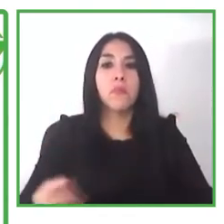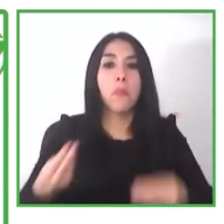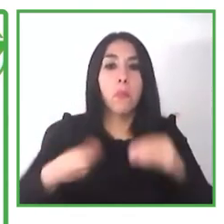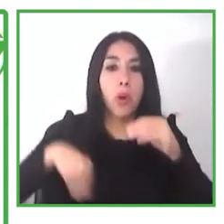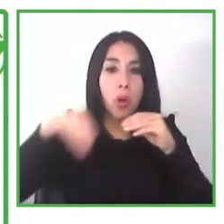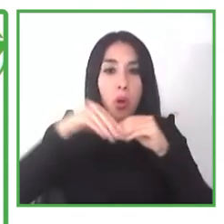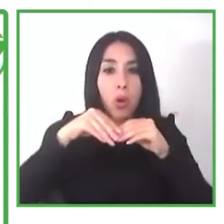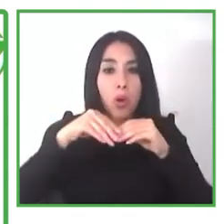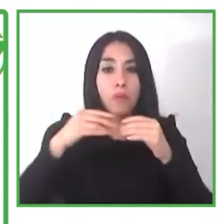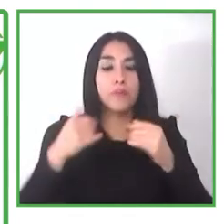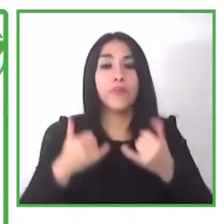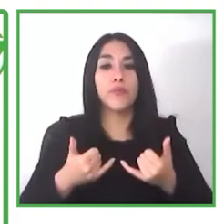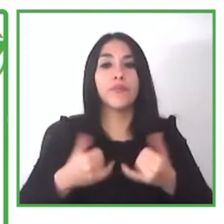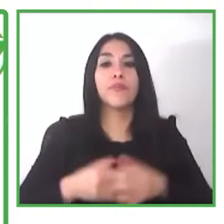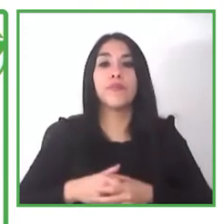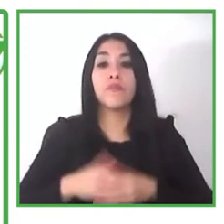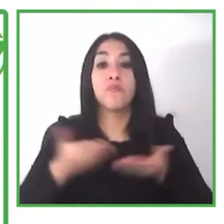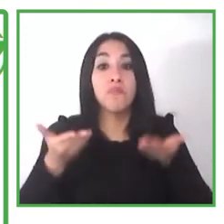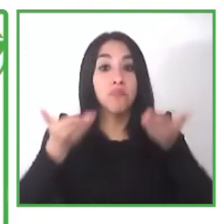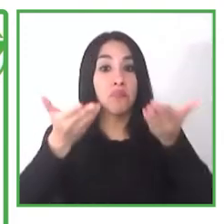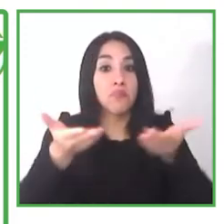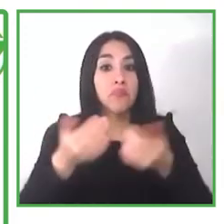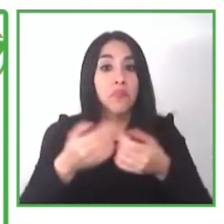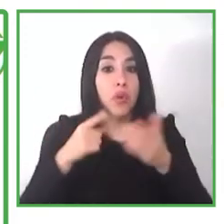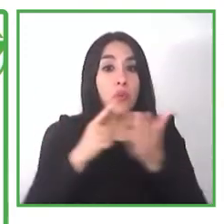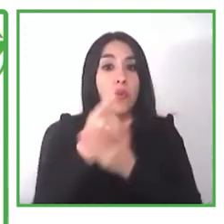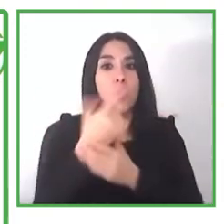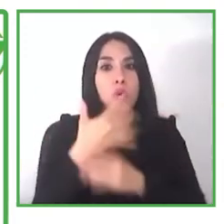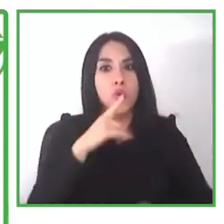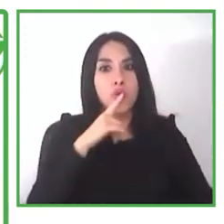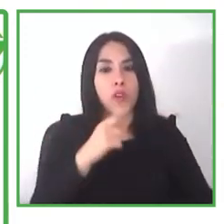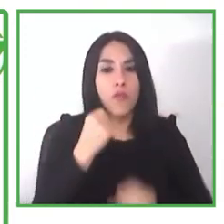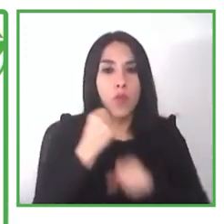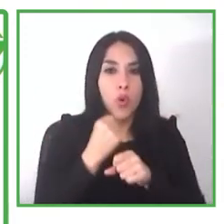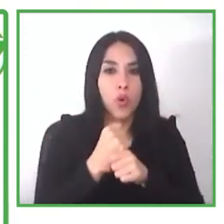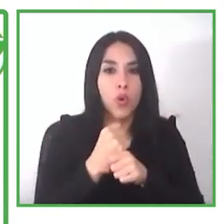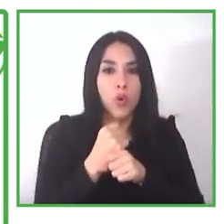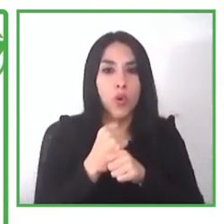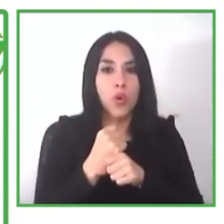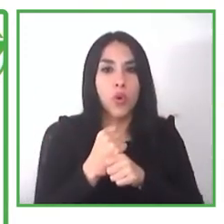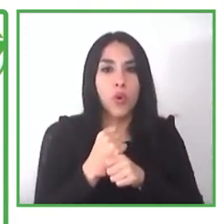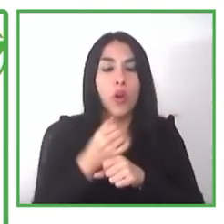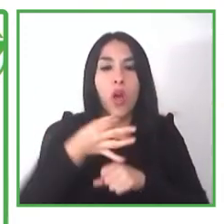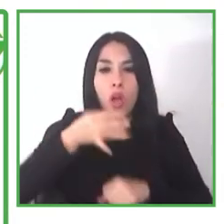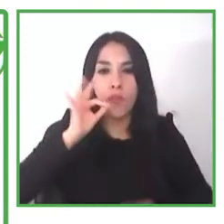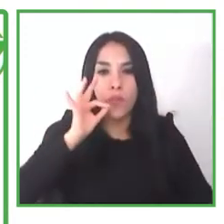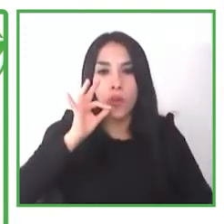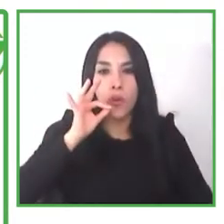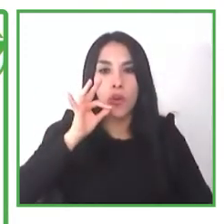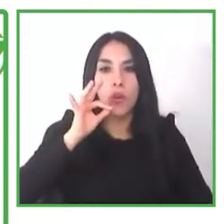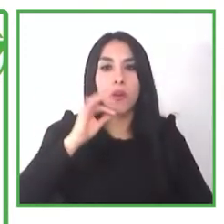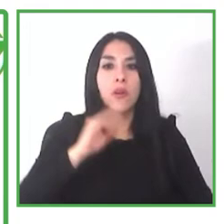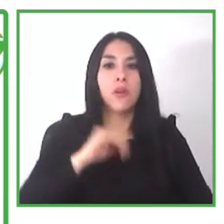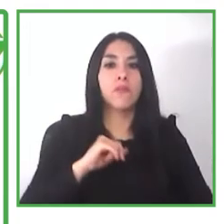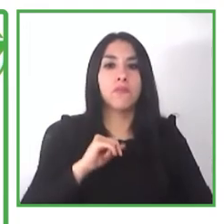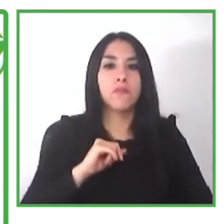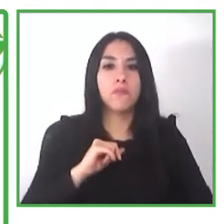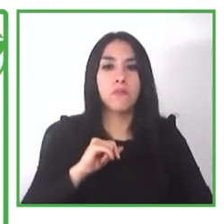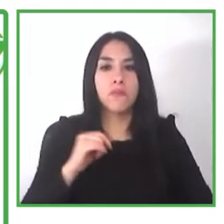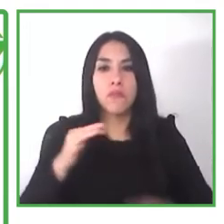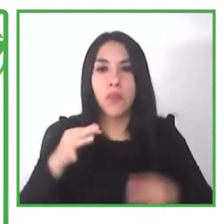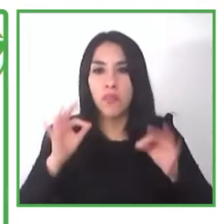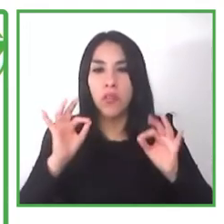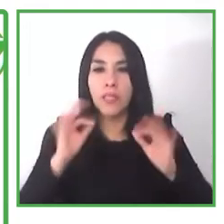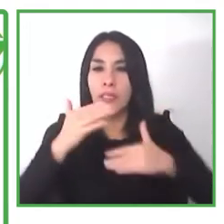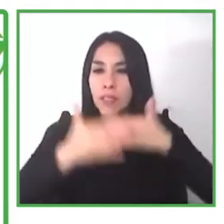the cafe is the perfect experience because we try to manage as an open organization full of customers that are